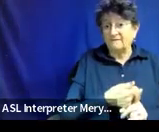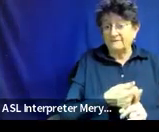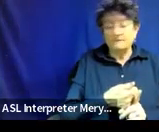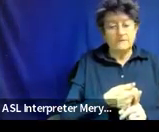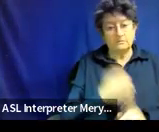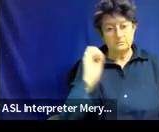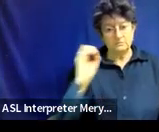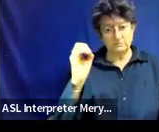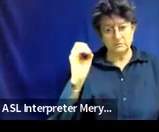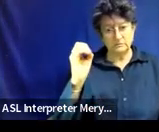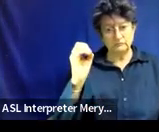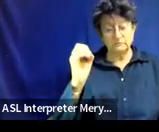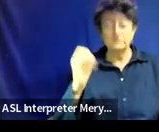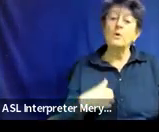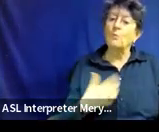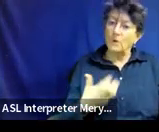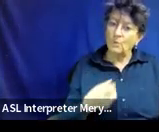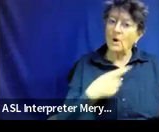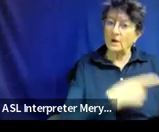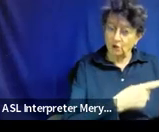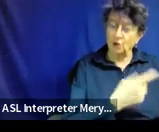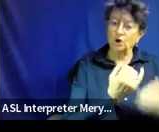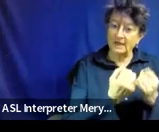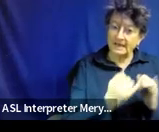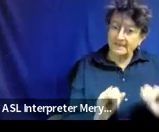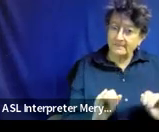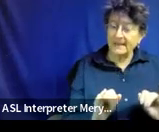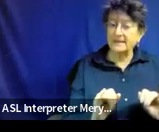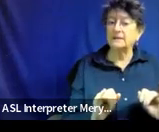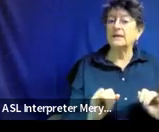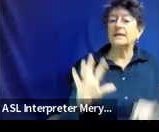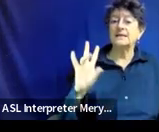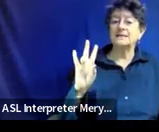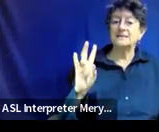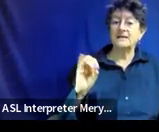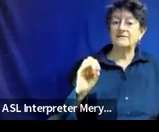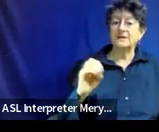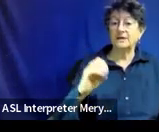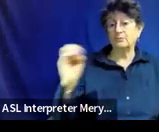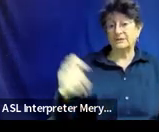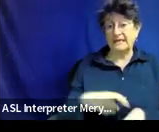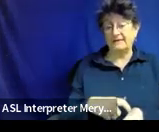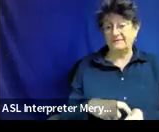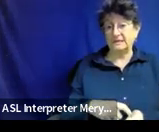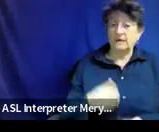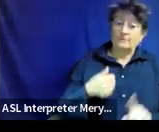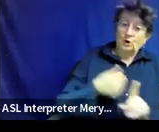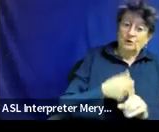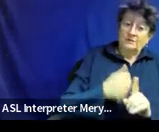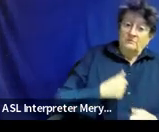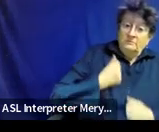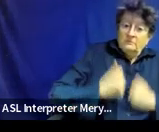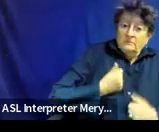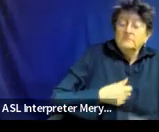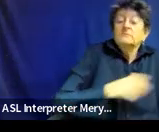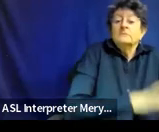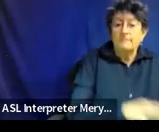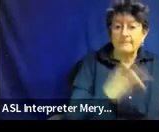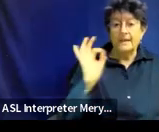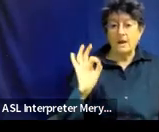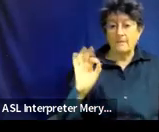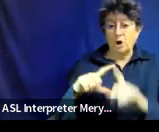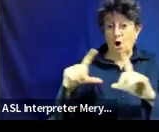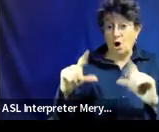to do this independently in 70% of opportunities. So that's another situation where we